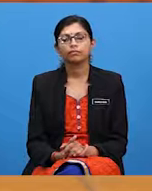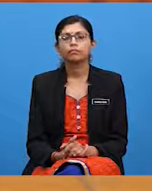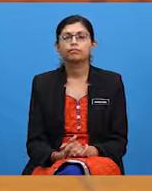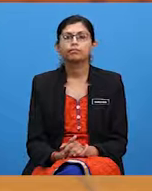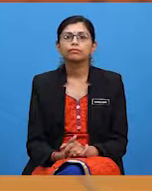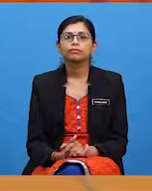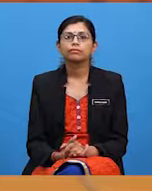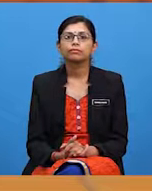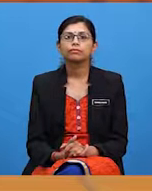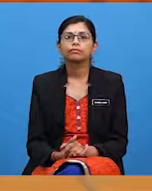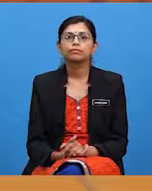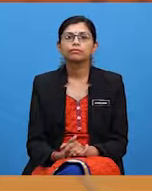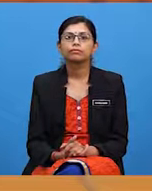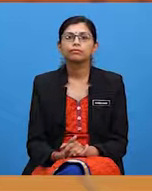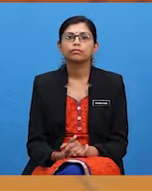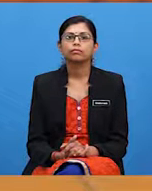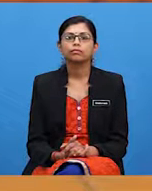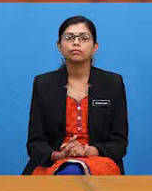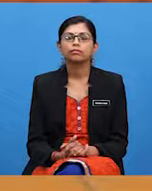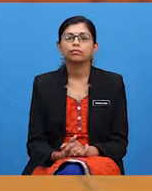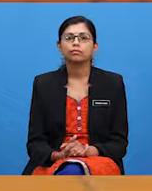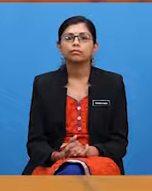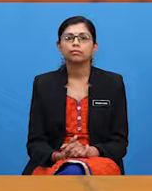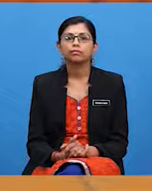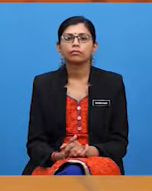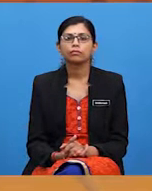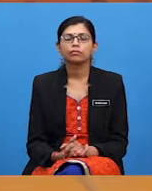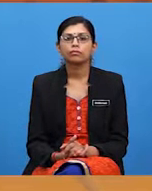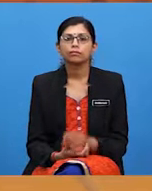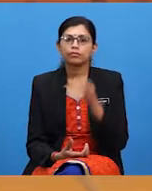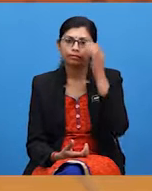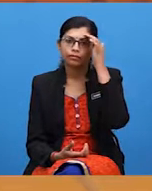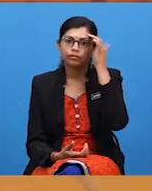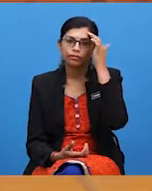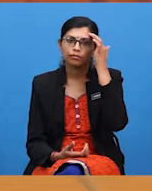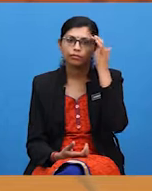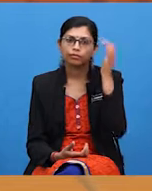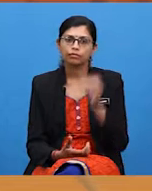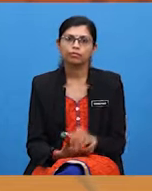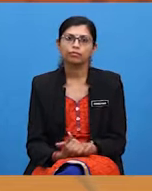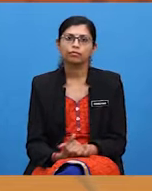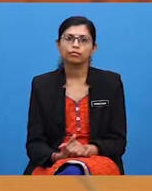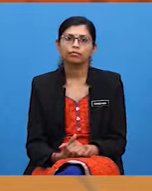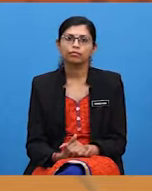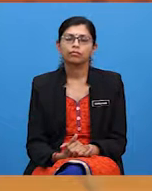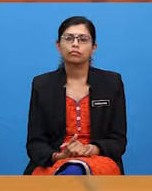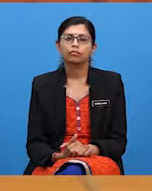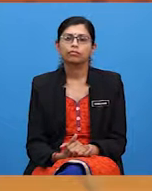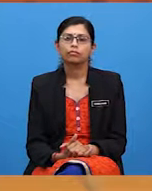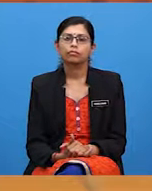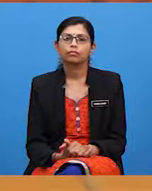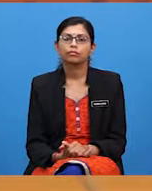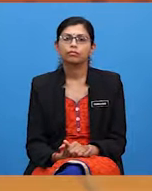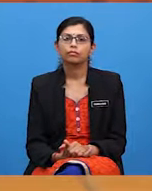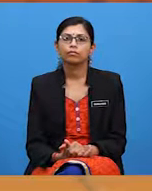under the ocean in order to communicate with other whales. Really? I didn't know that.